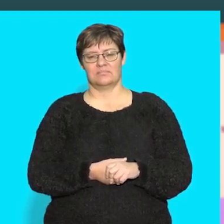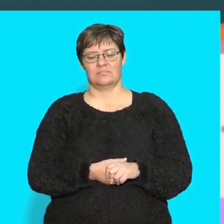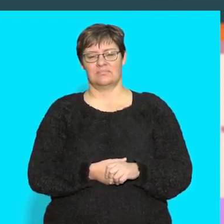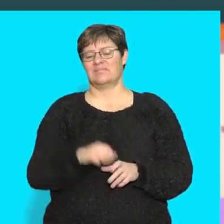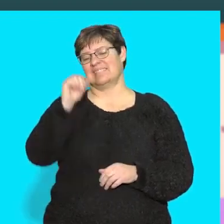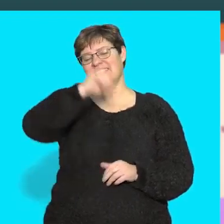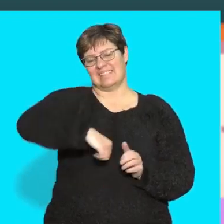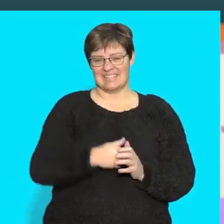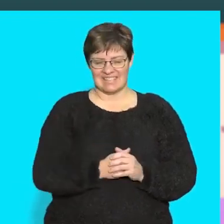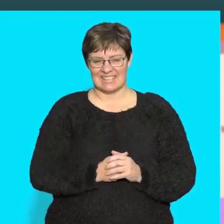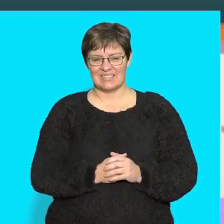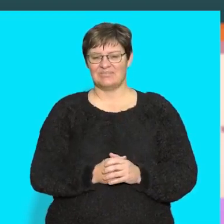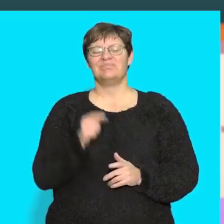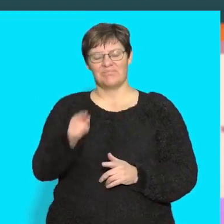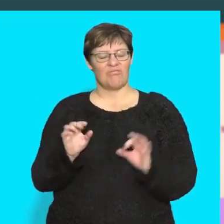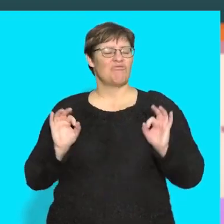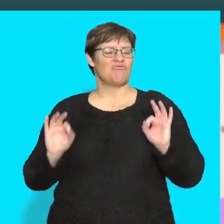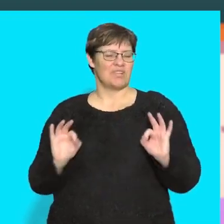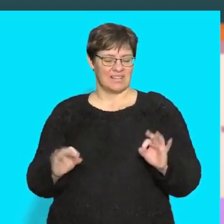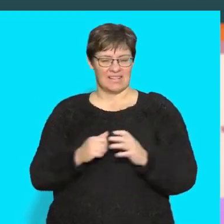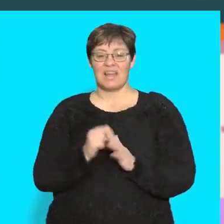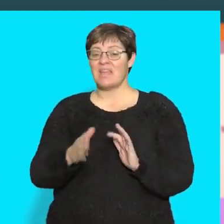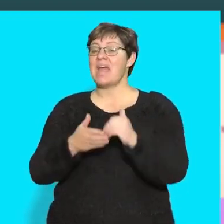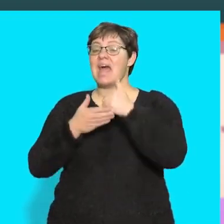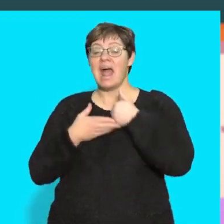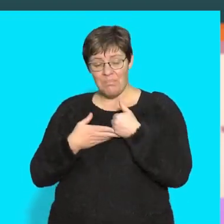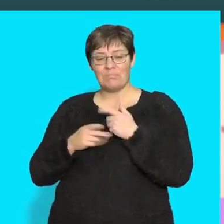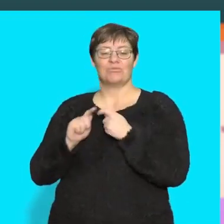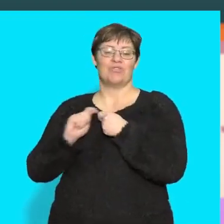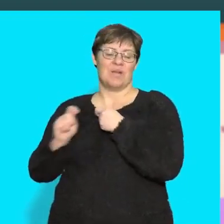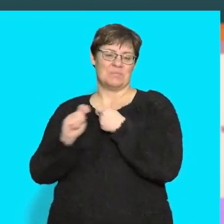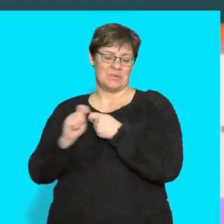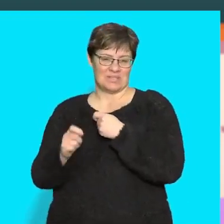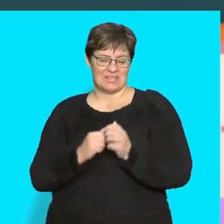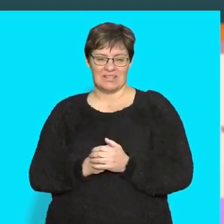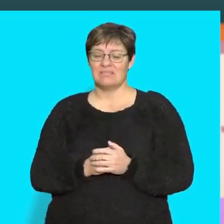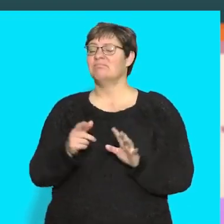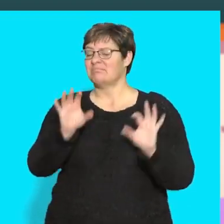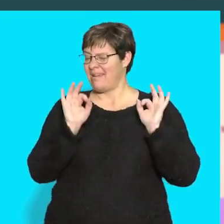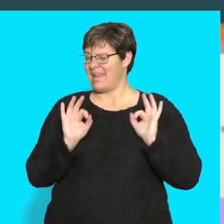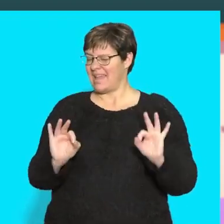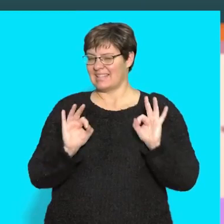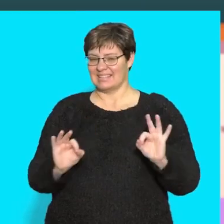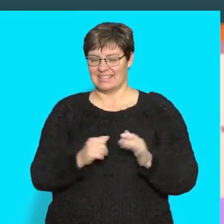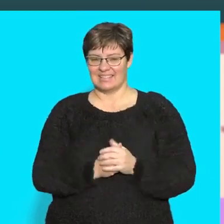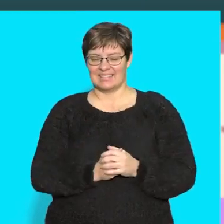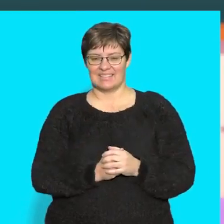Yes. That's great. They help us with transport. That was excellent.